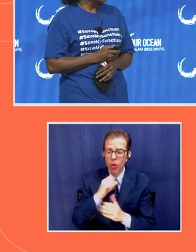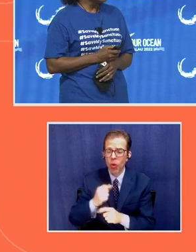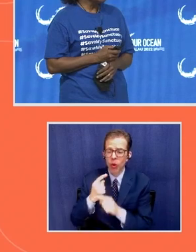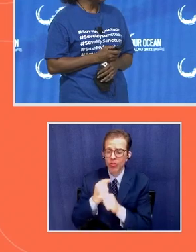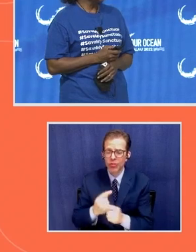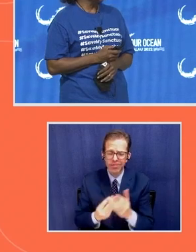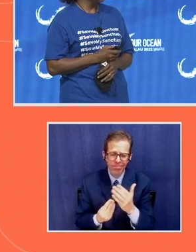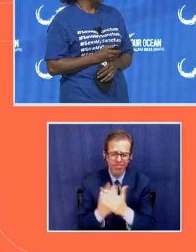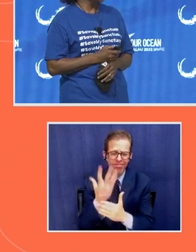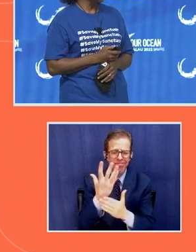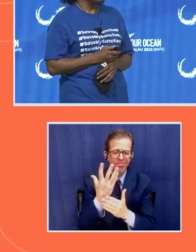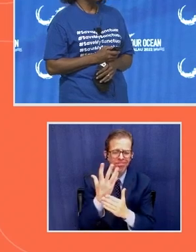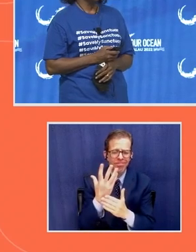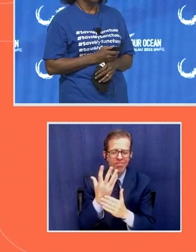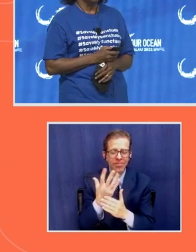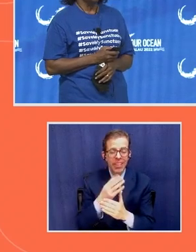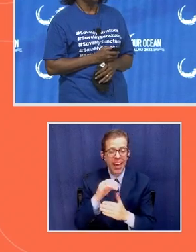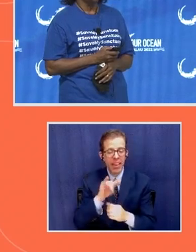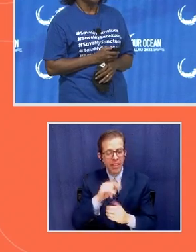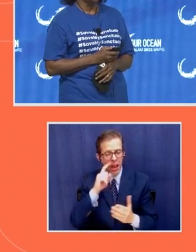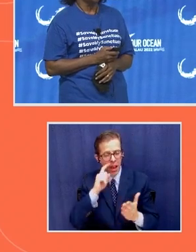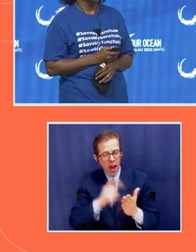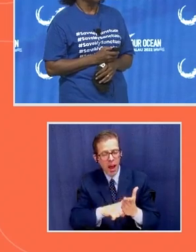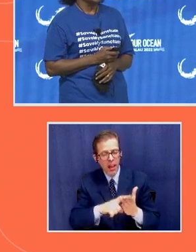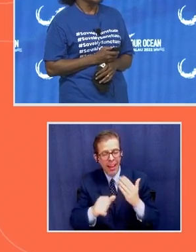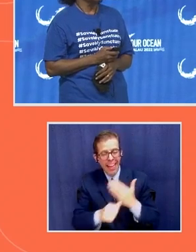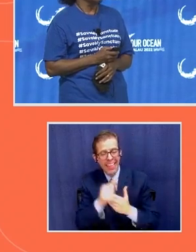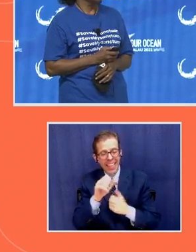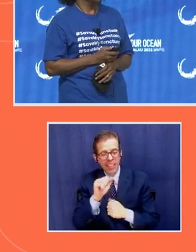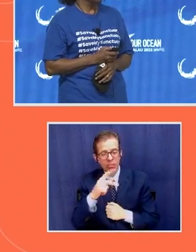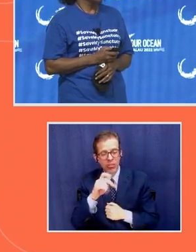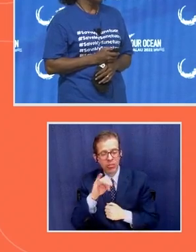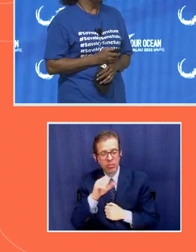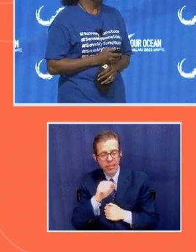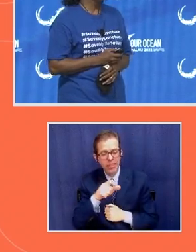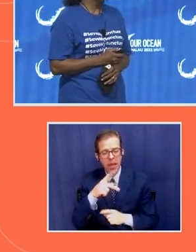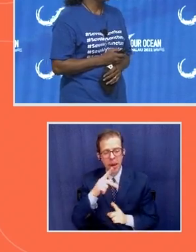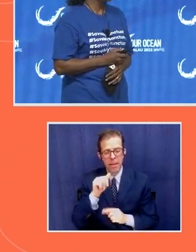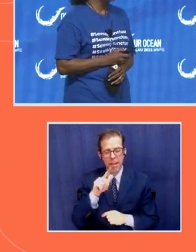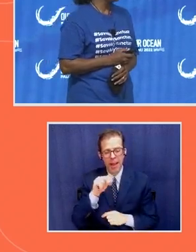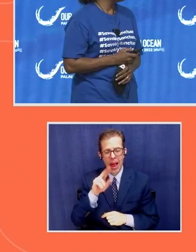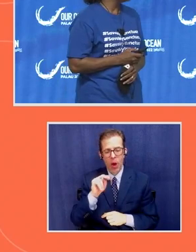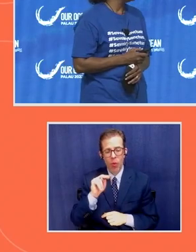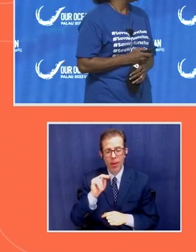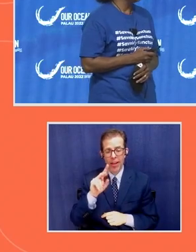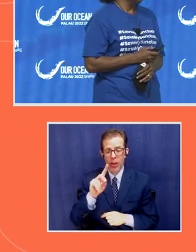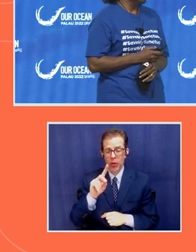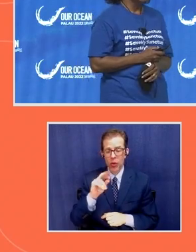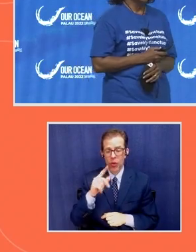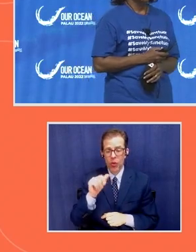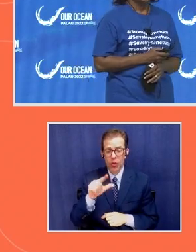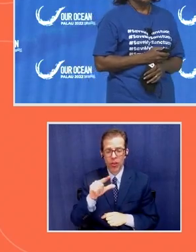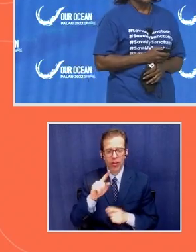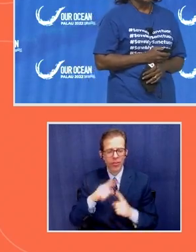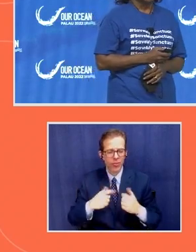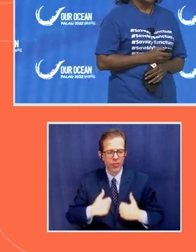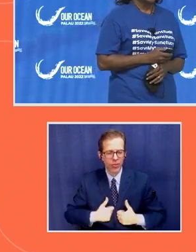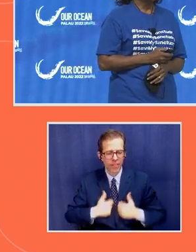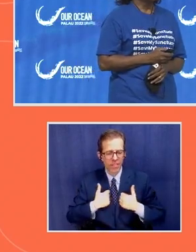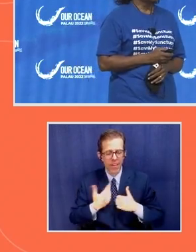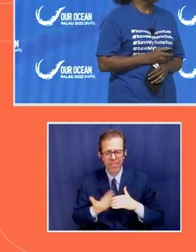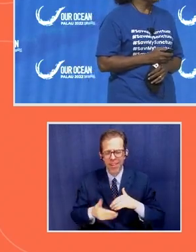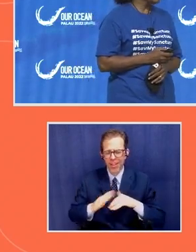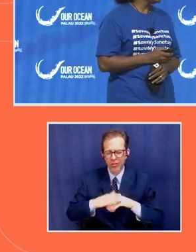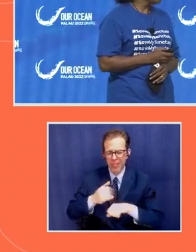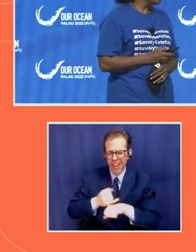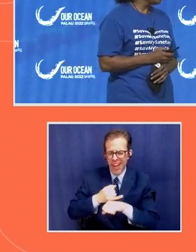iconic endangered species like the Palauan dugong to survive and increase our island nation's ability to